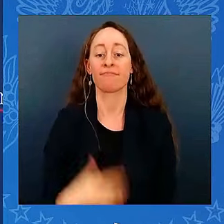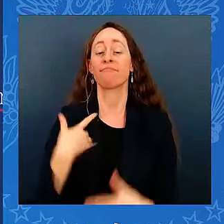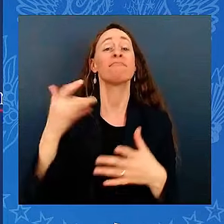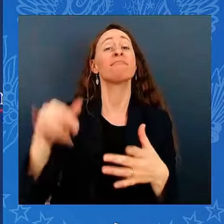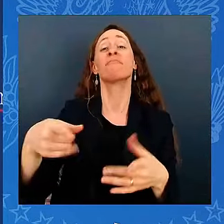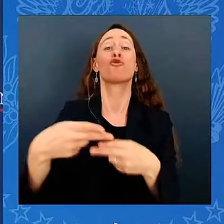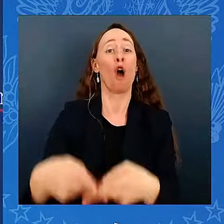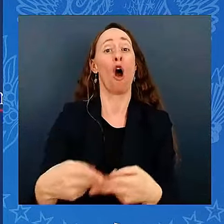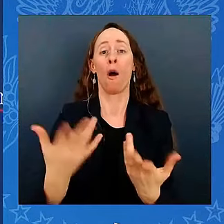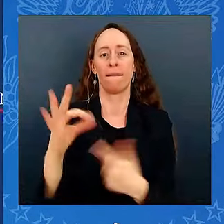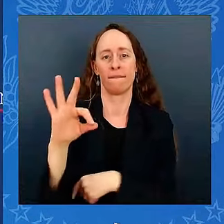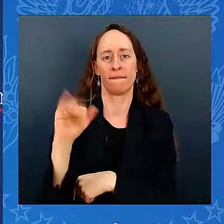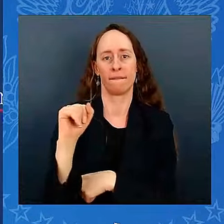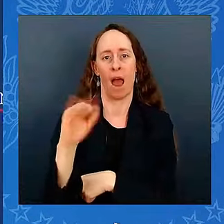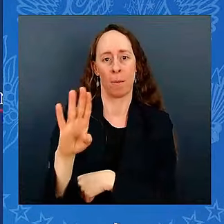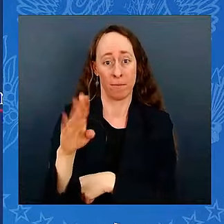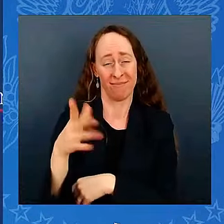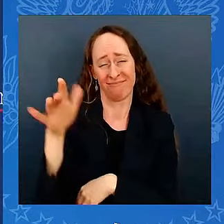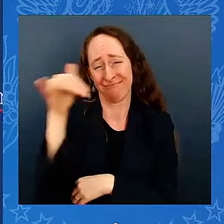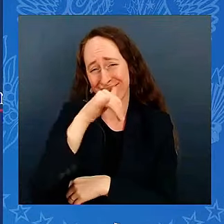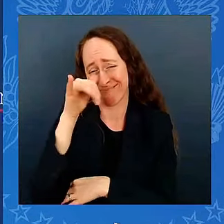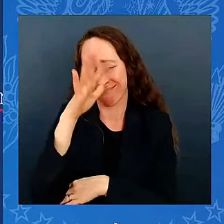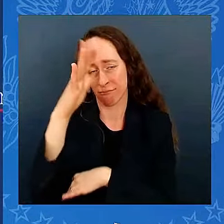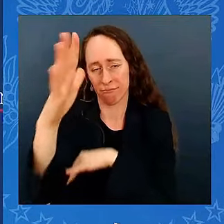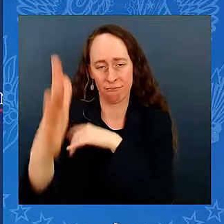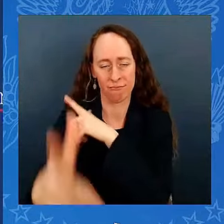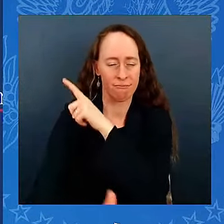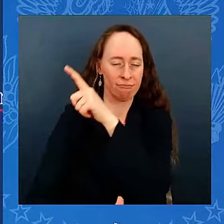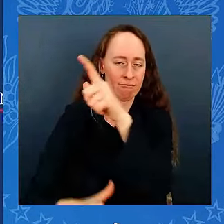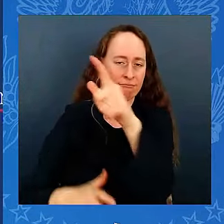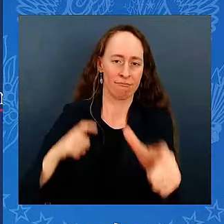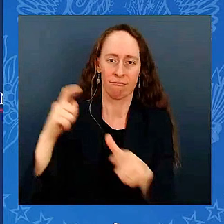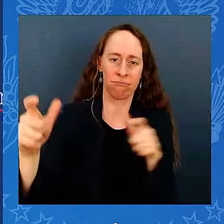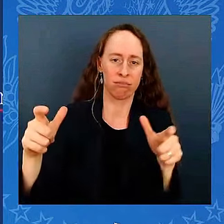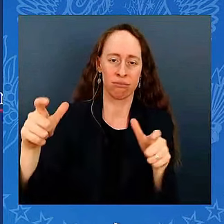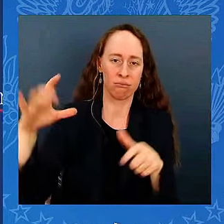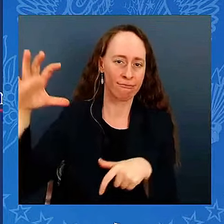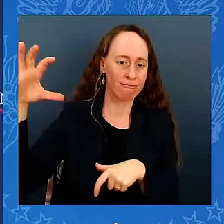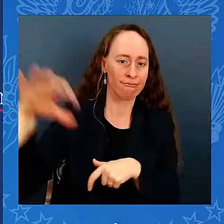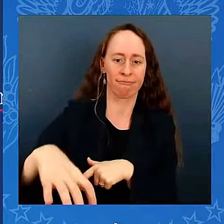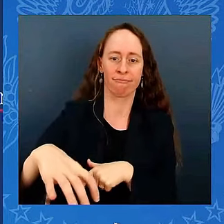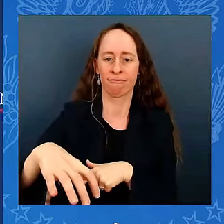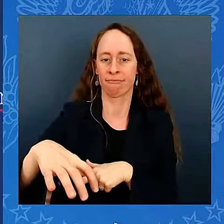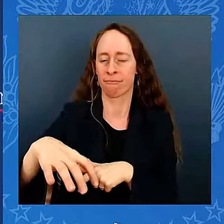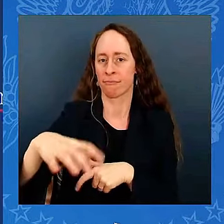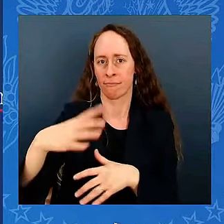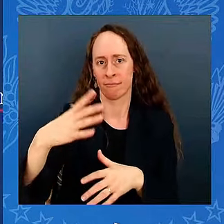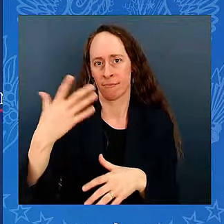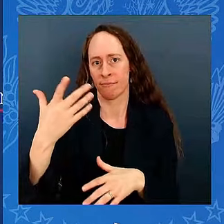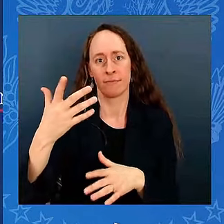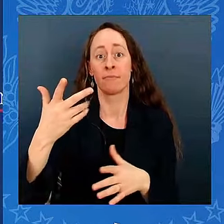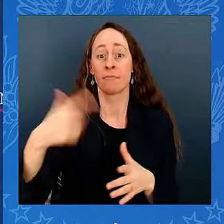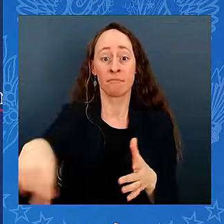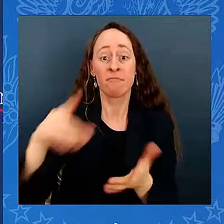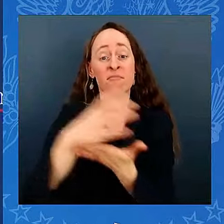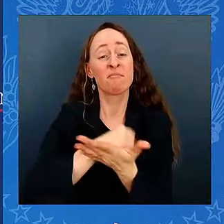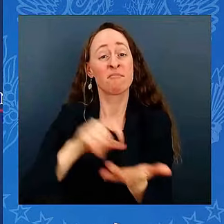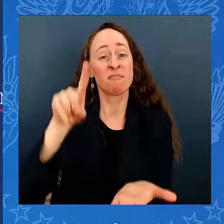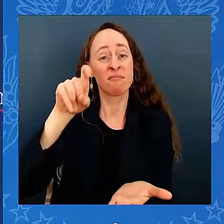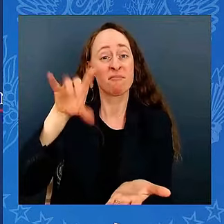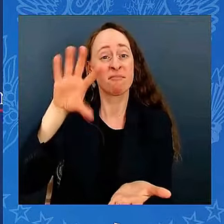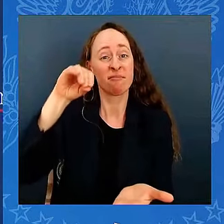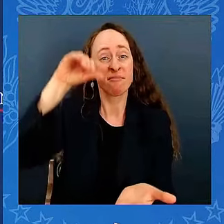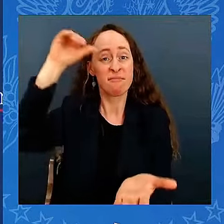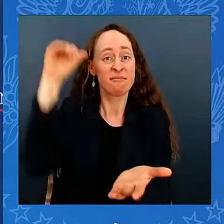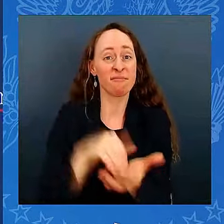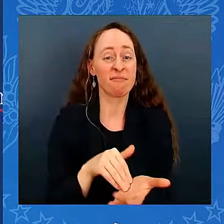Creating jobs that are going to pay over $100,000 a year, and you don't need a college degree. And it's